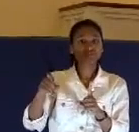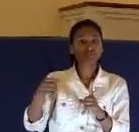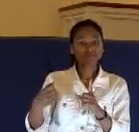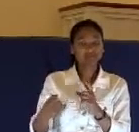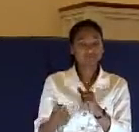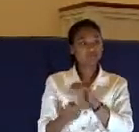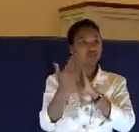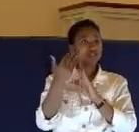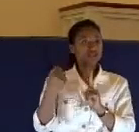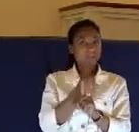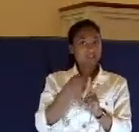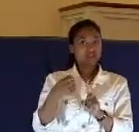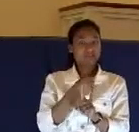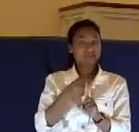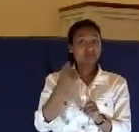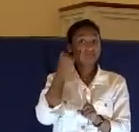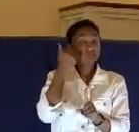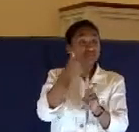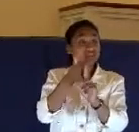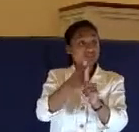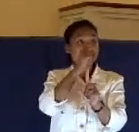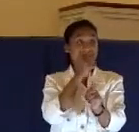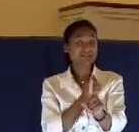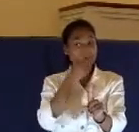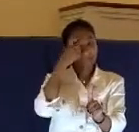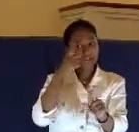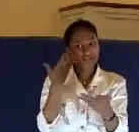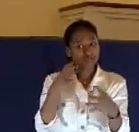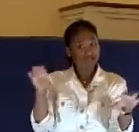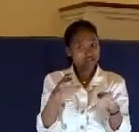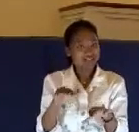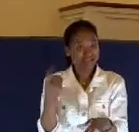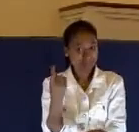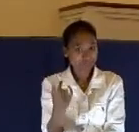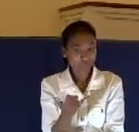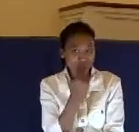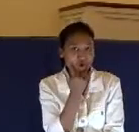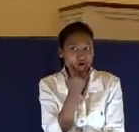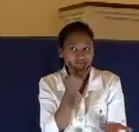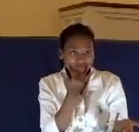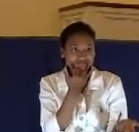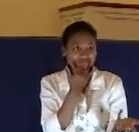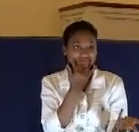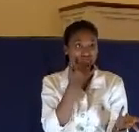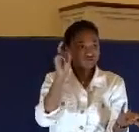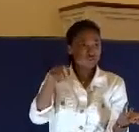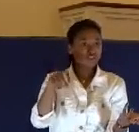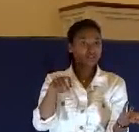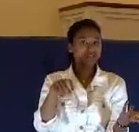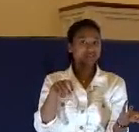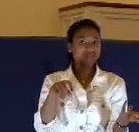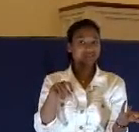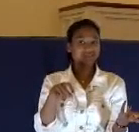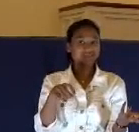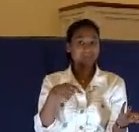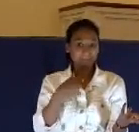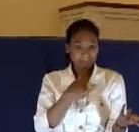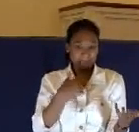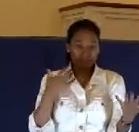If you're suffering because you committed a crime, because you did something wrong,